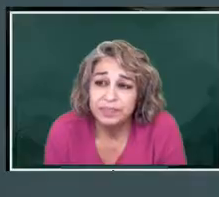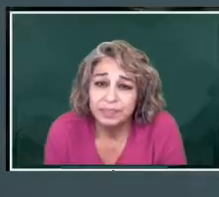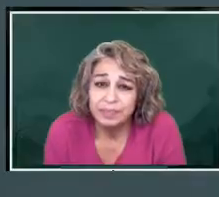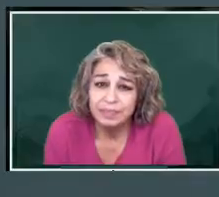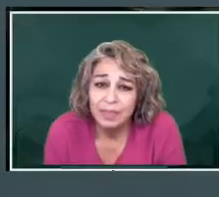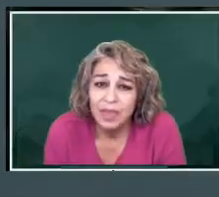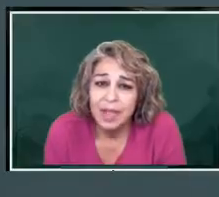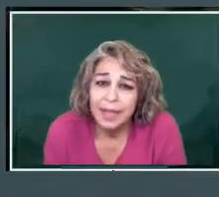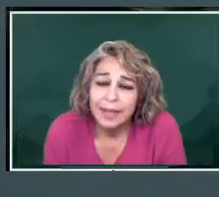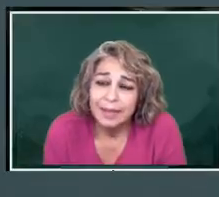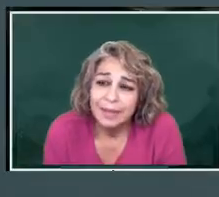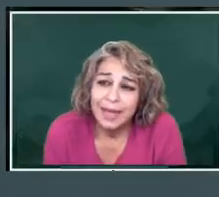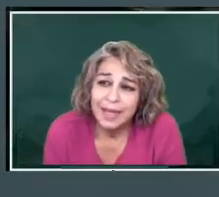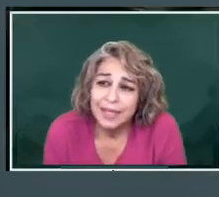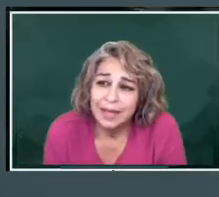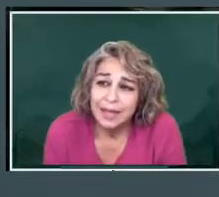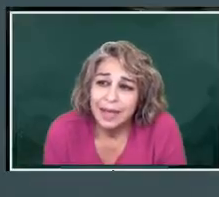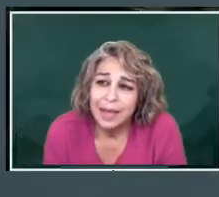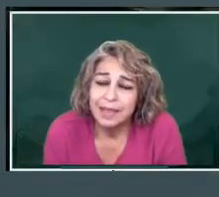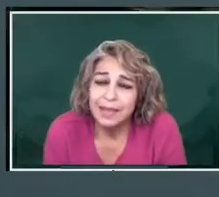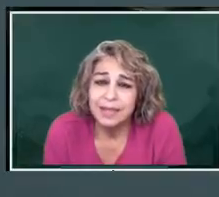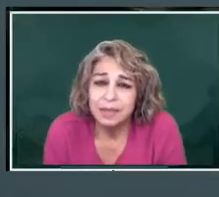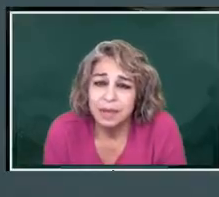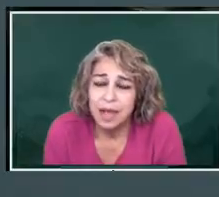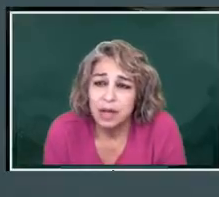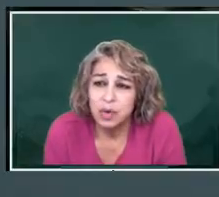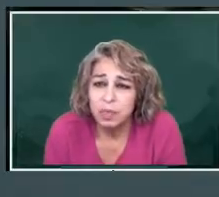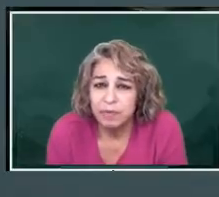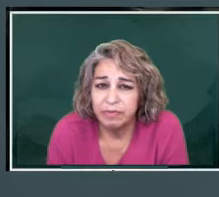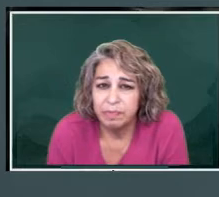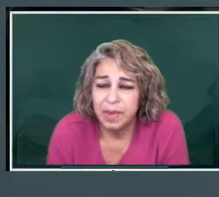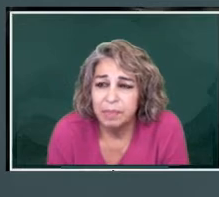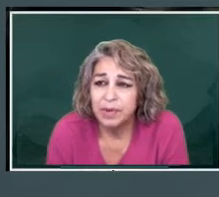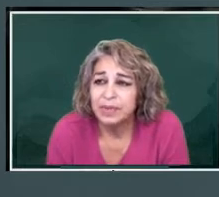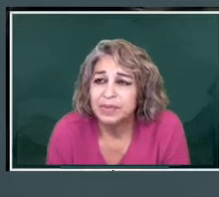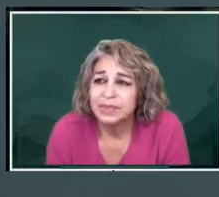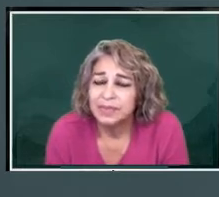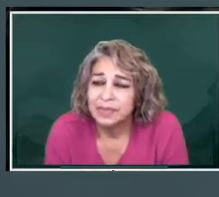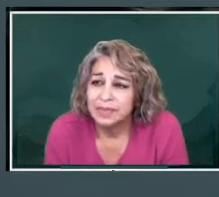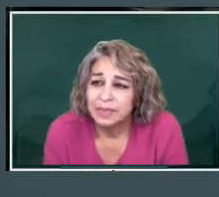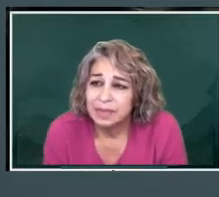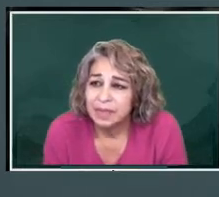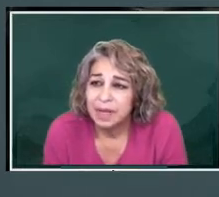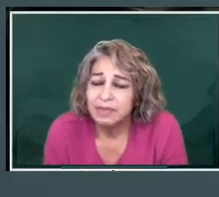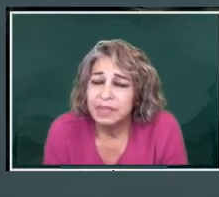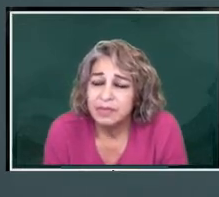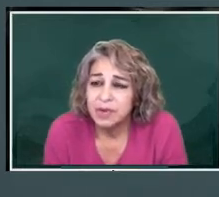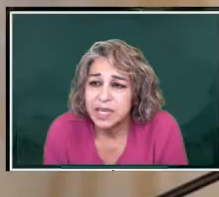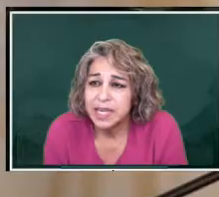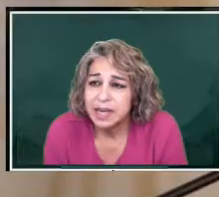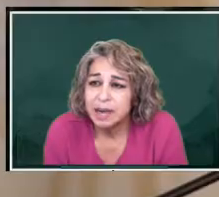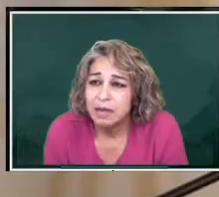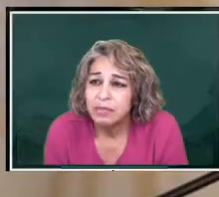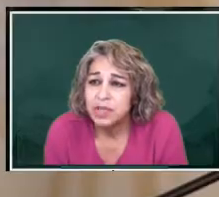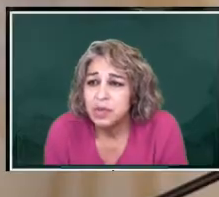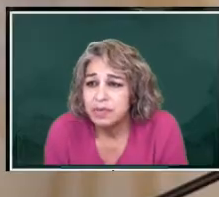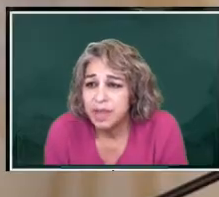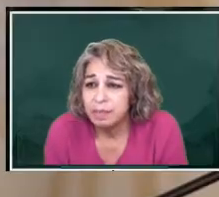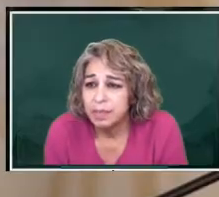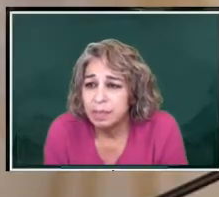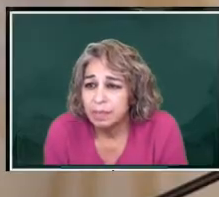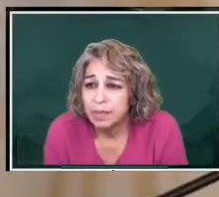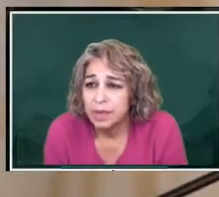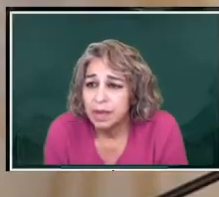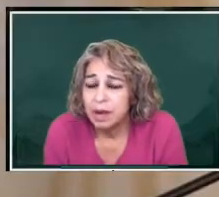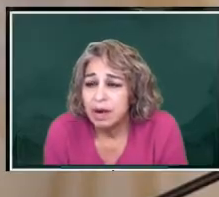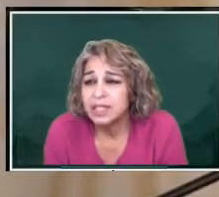that in this group of people, of these 14, two of